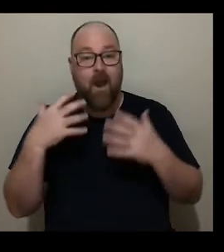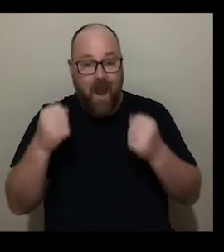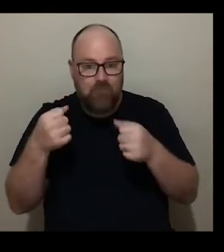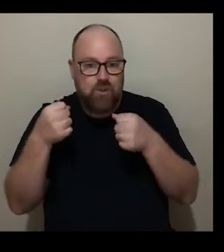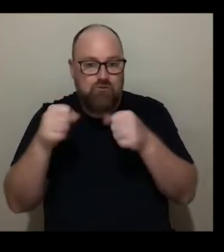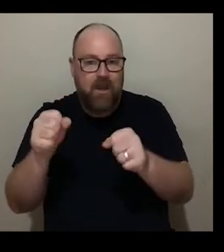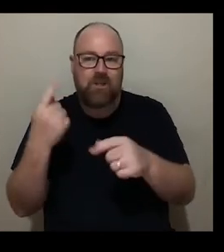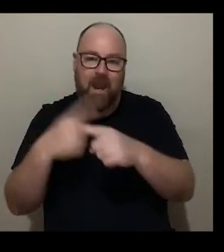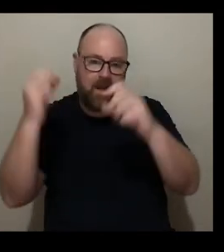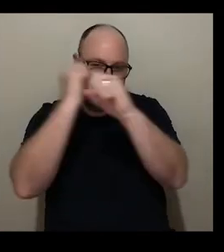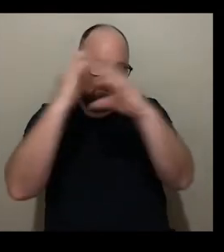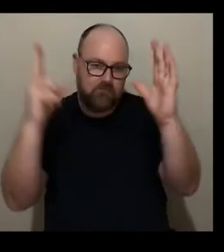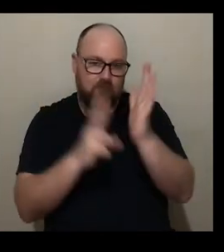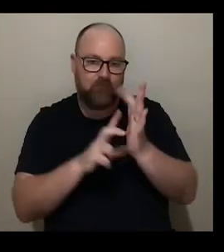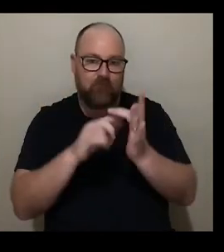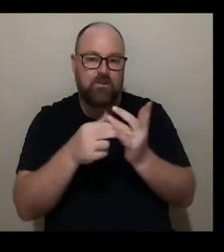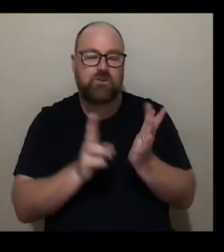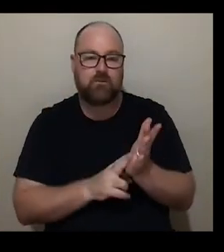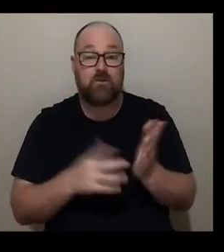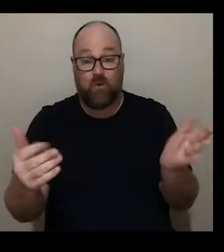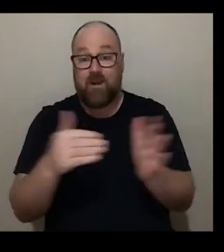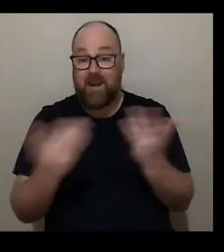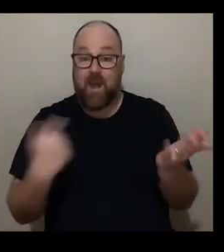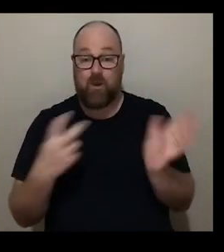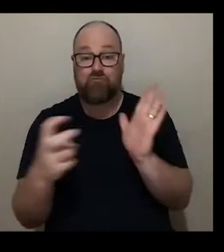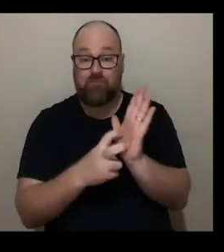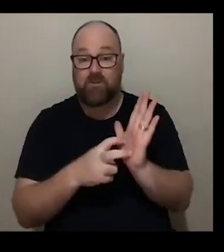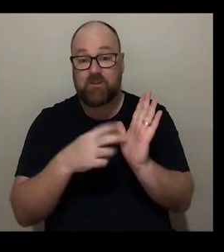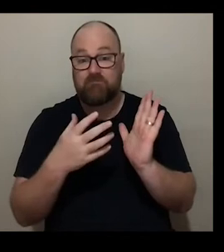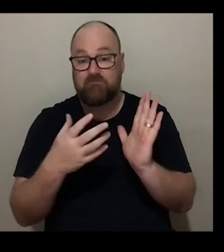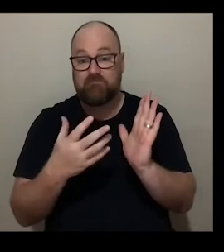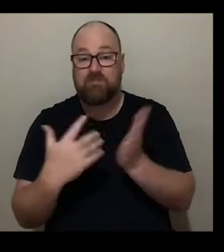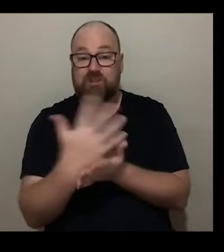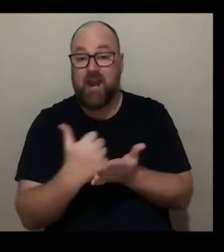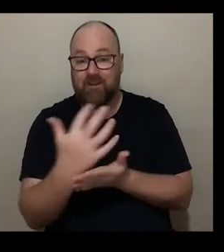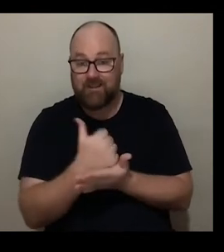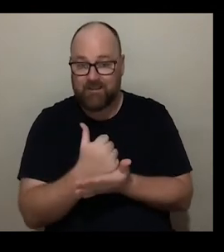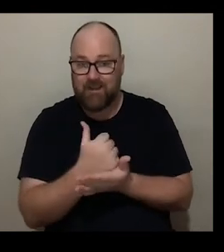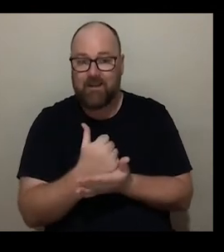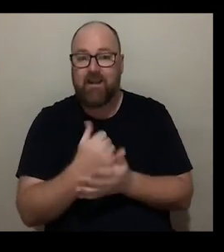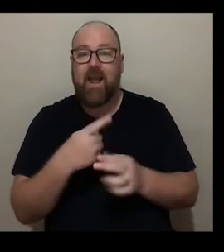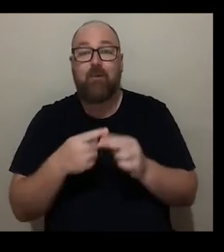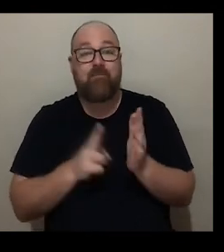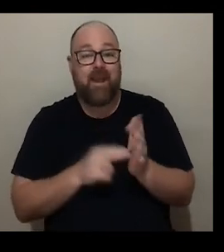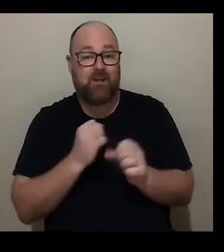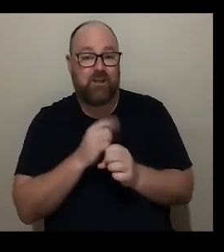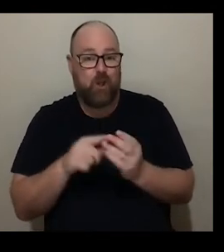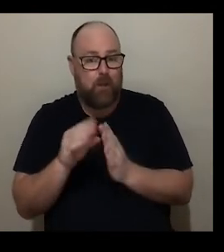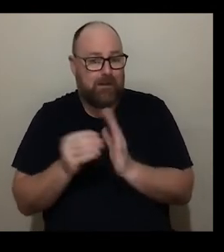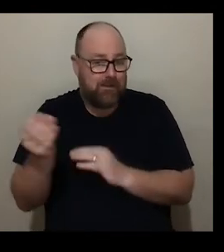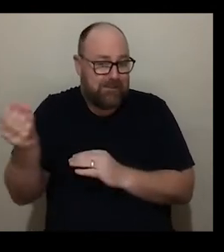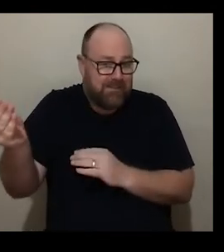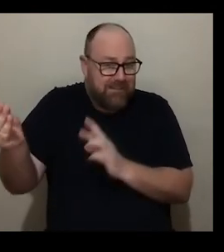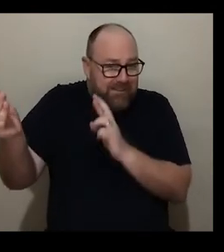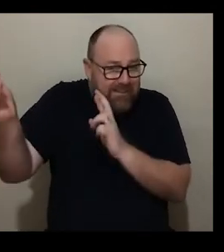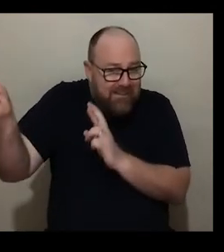and strategy so we are now registered charity um and holding our breath with our NPO application going in uh but